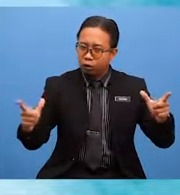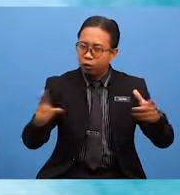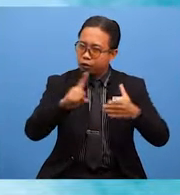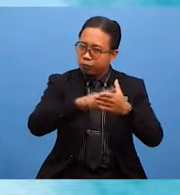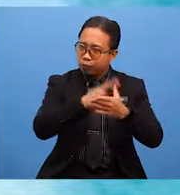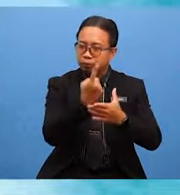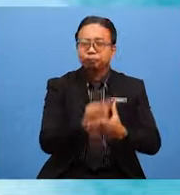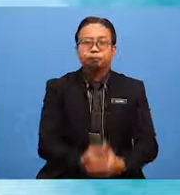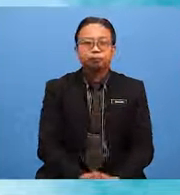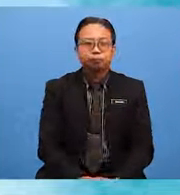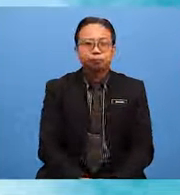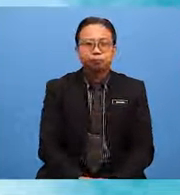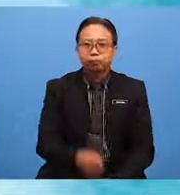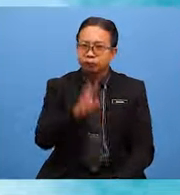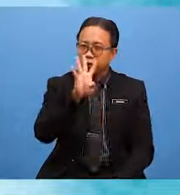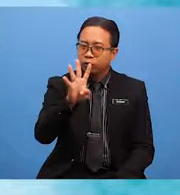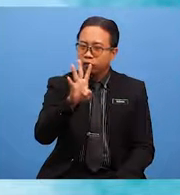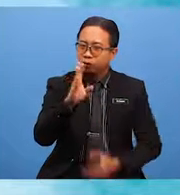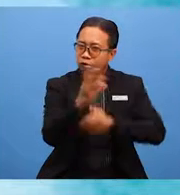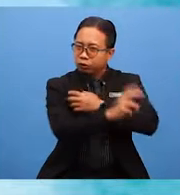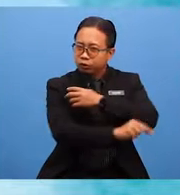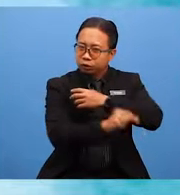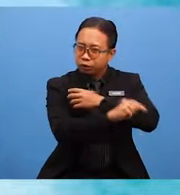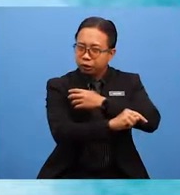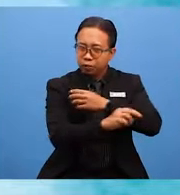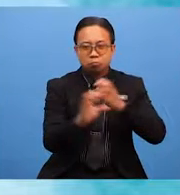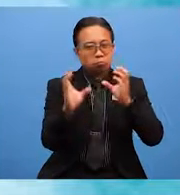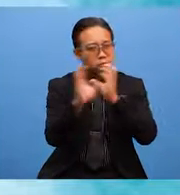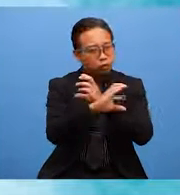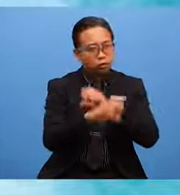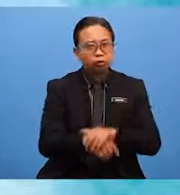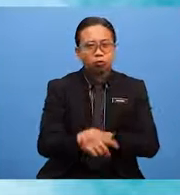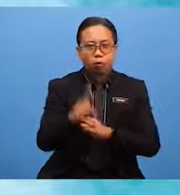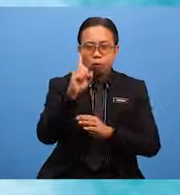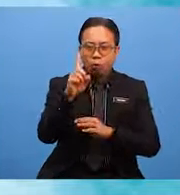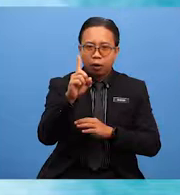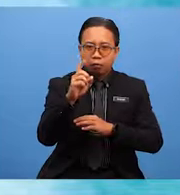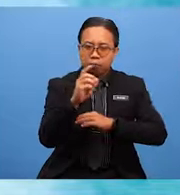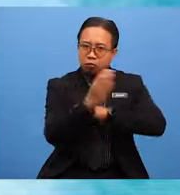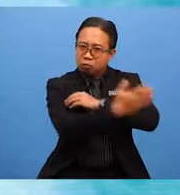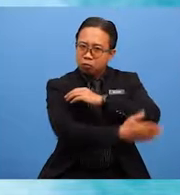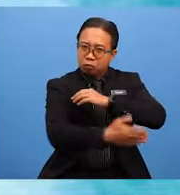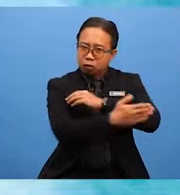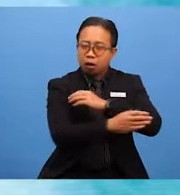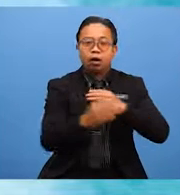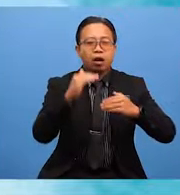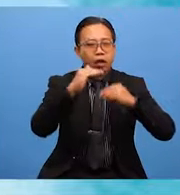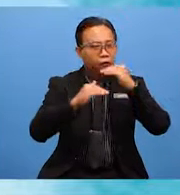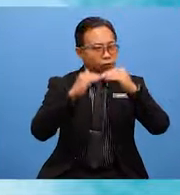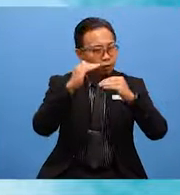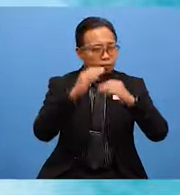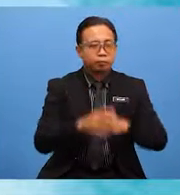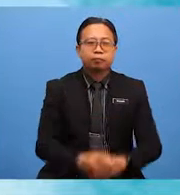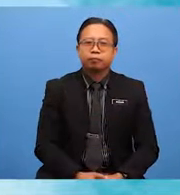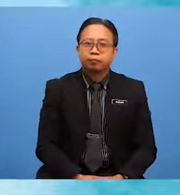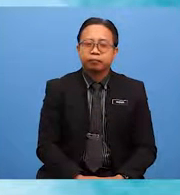We entered 4 state level competitions and 1 national level competition. Add